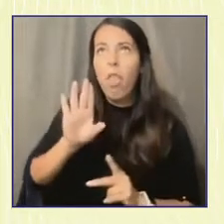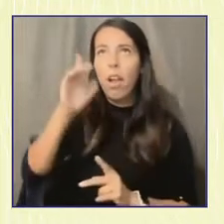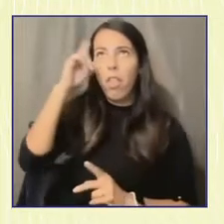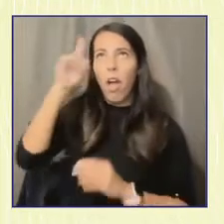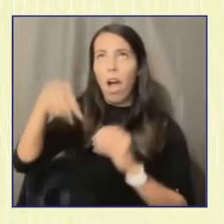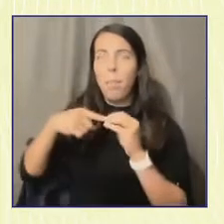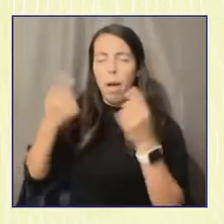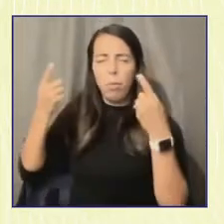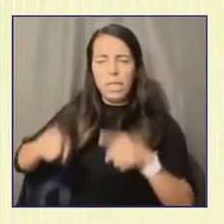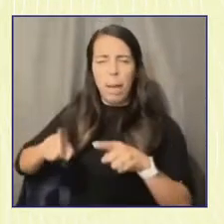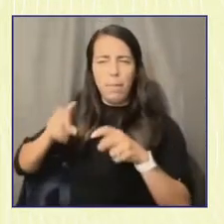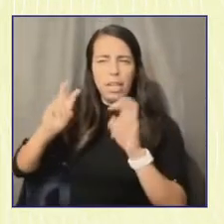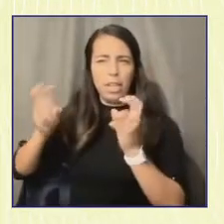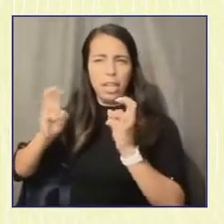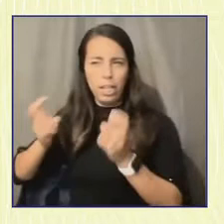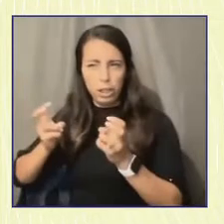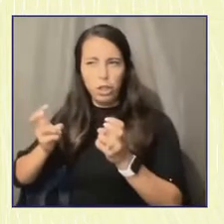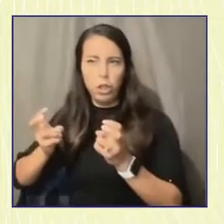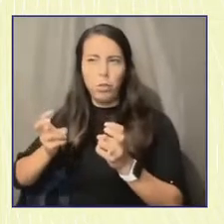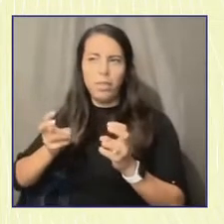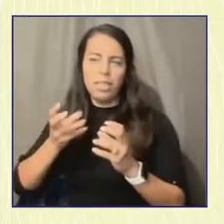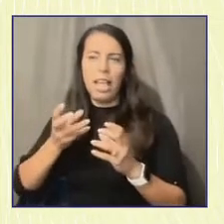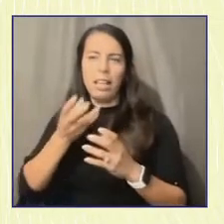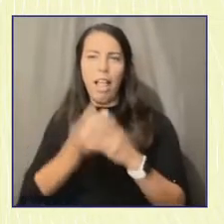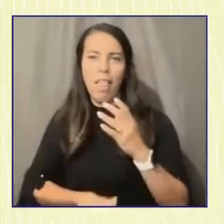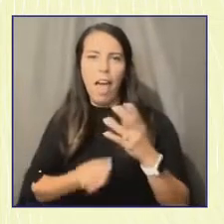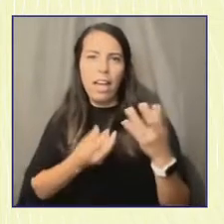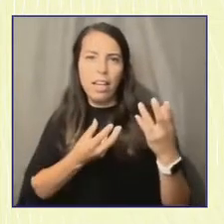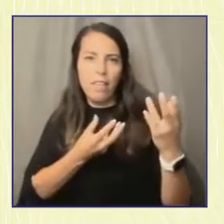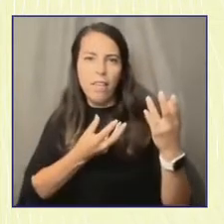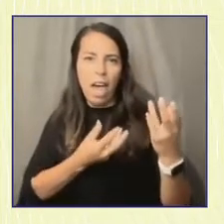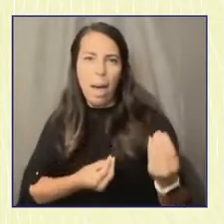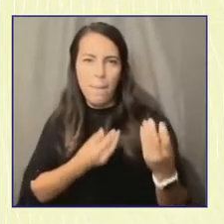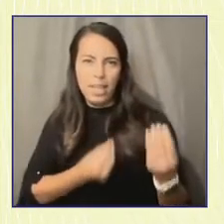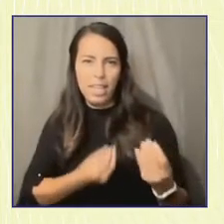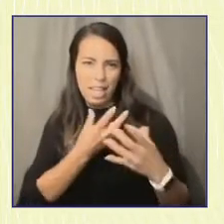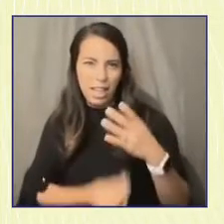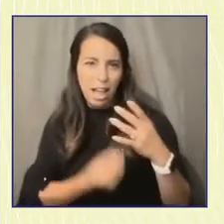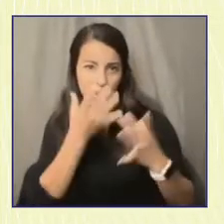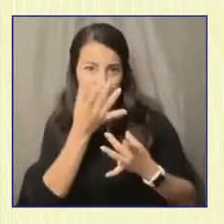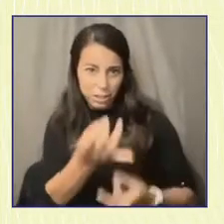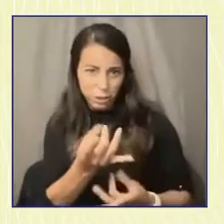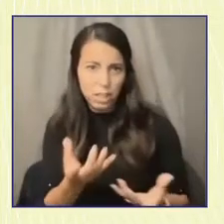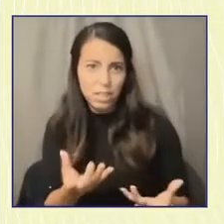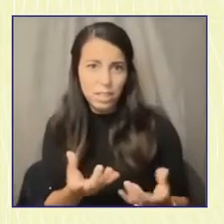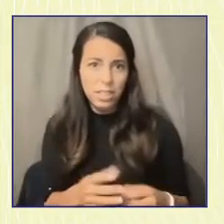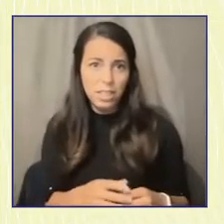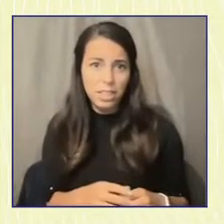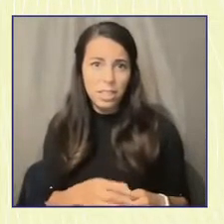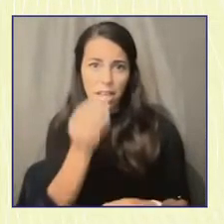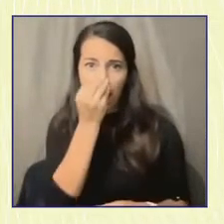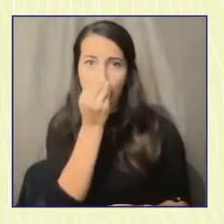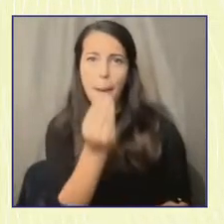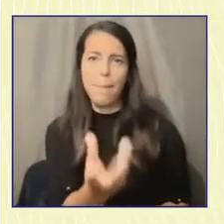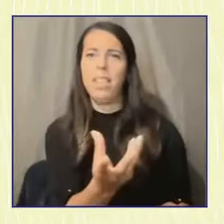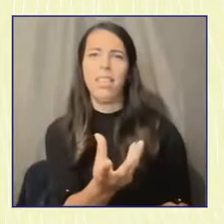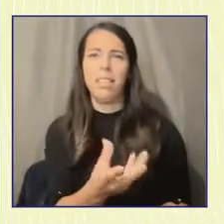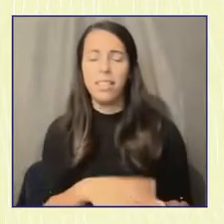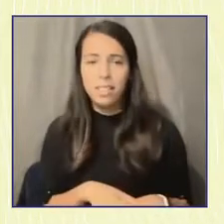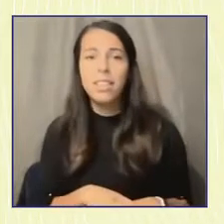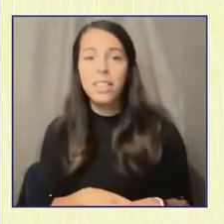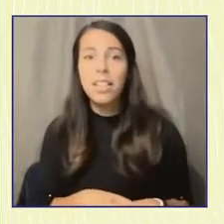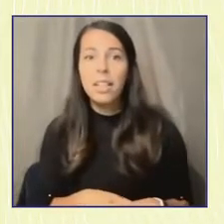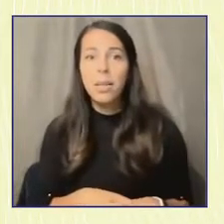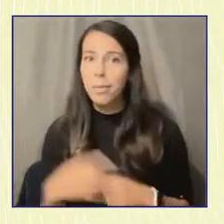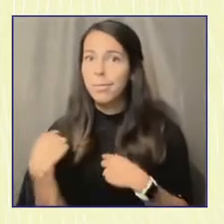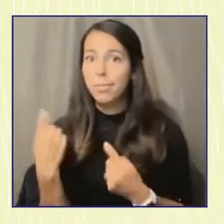apathy or a lack of interest. But this is not what we found in our 20 years of research. The big